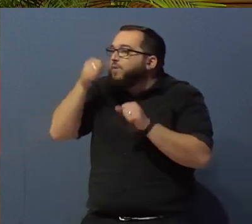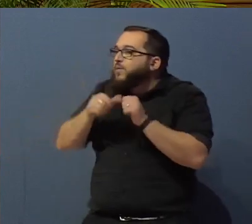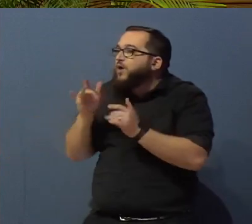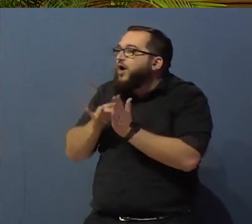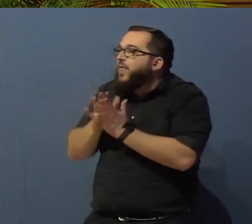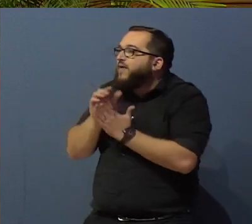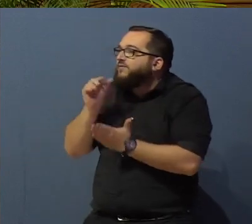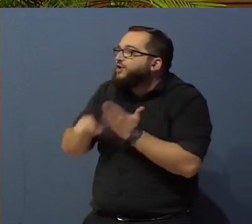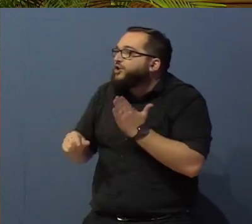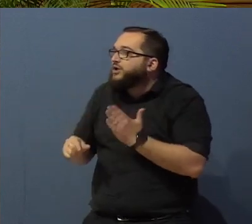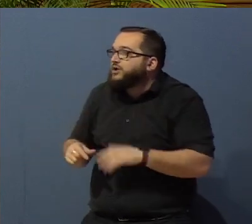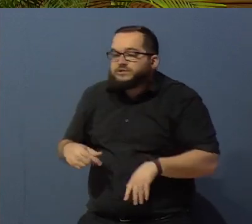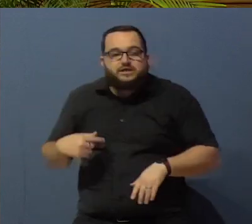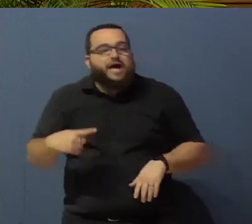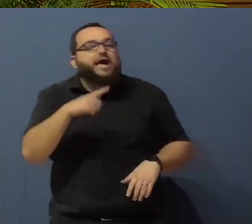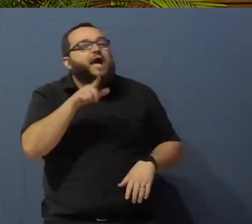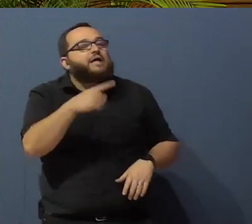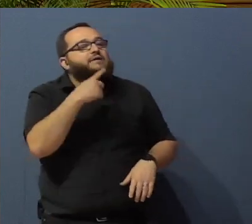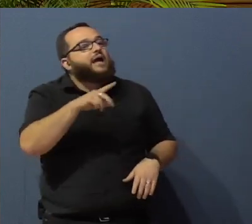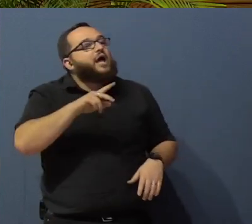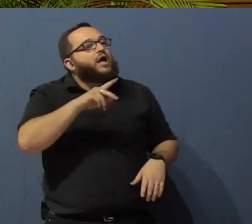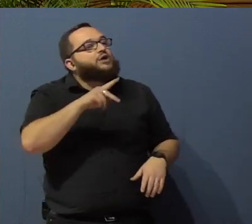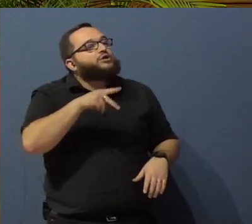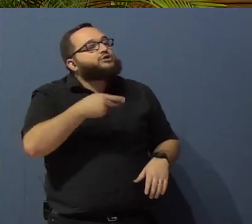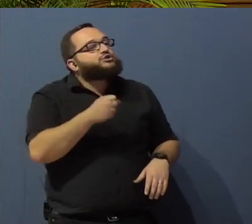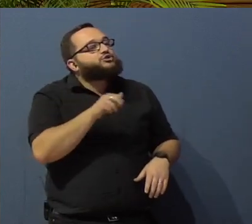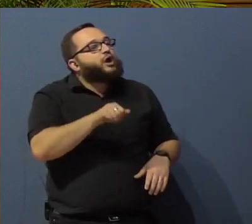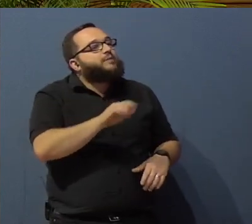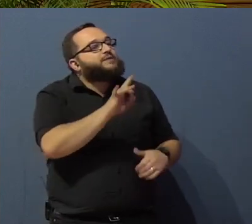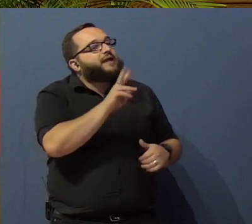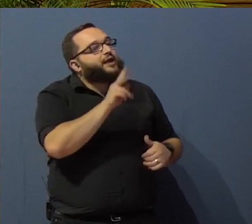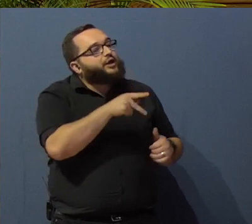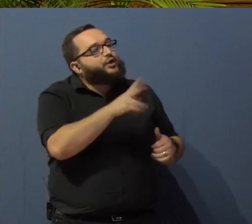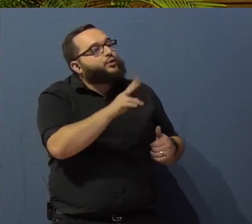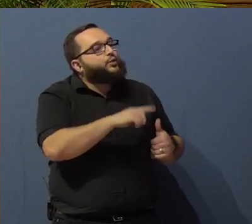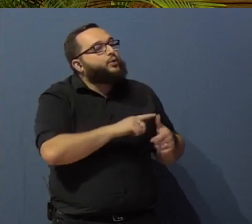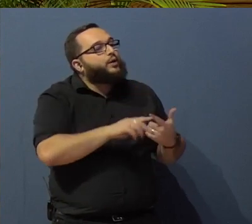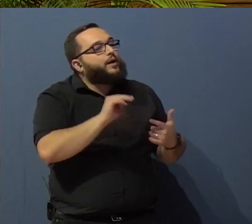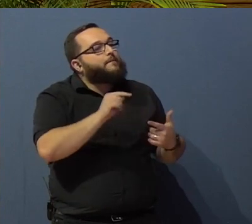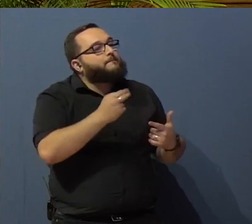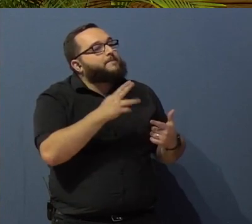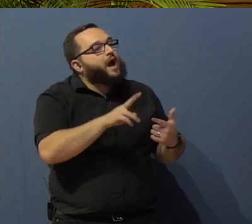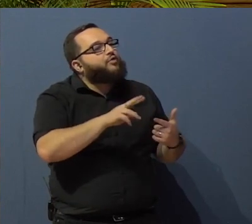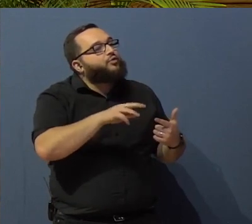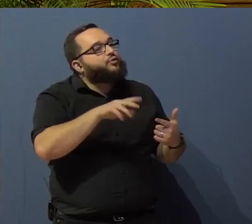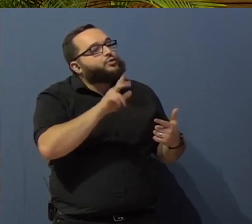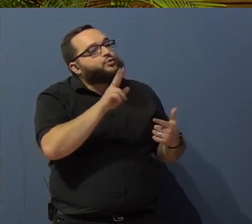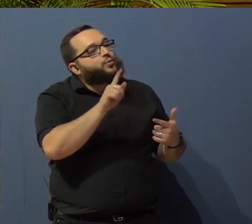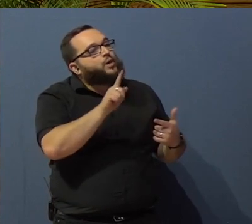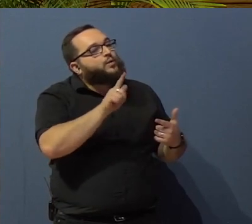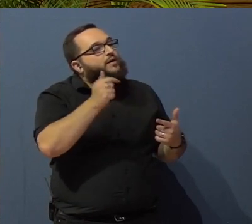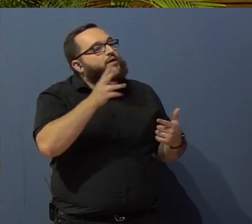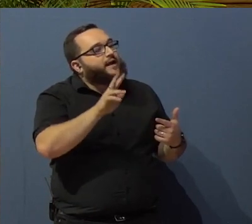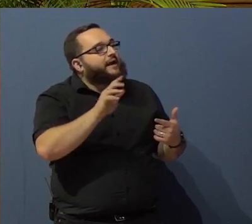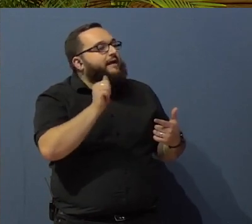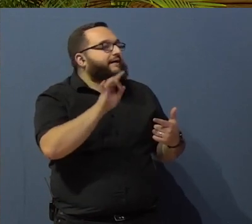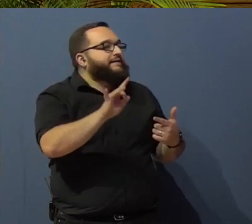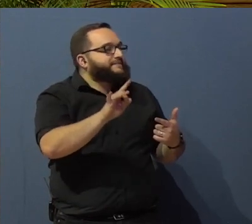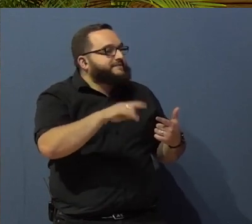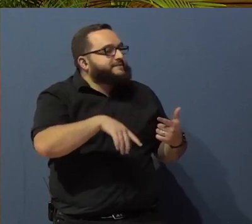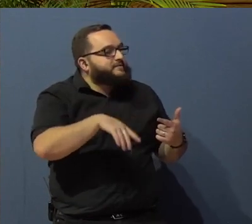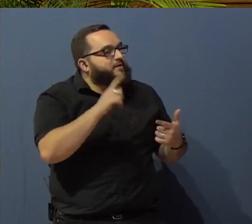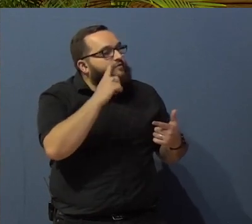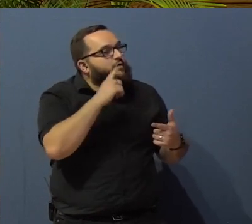head like that. And I said, it's Psalms 8.2. Matthew 21.16, from the lips of children and infants, you have ordained praise.